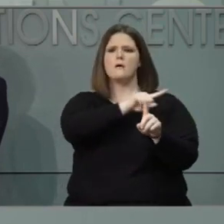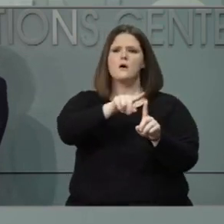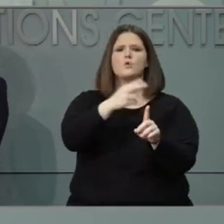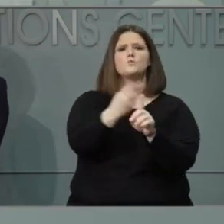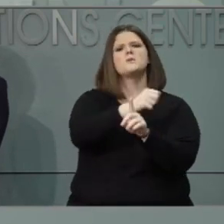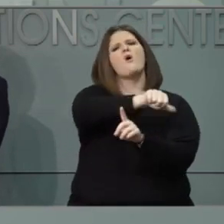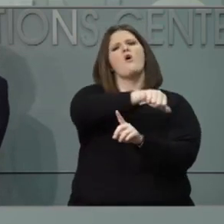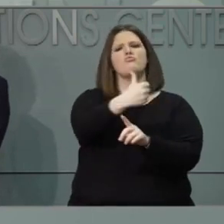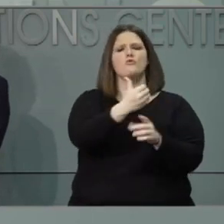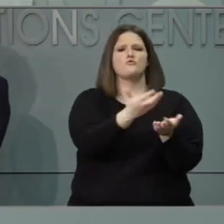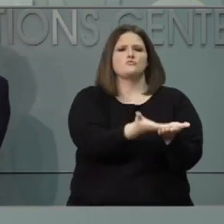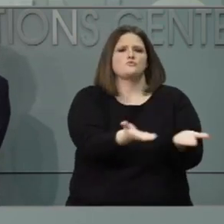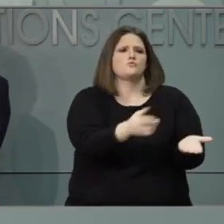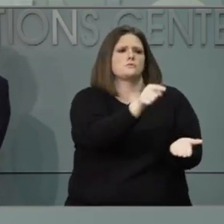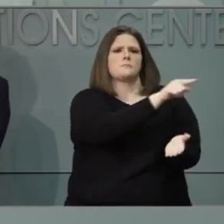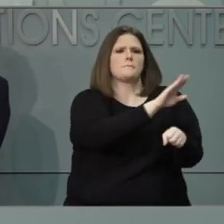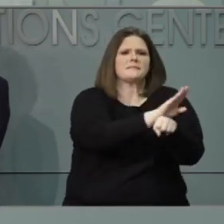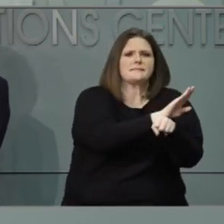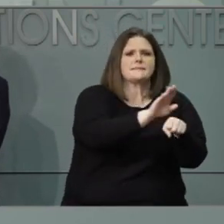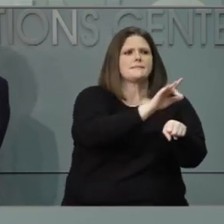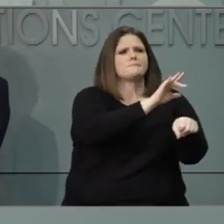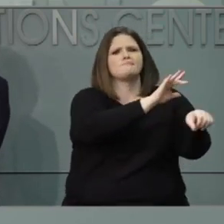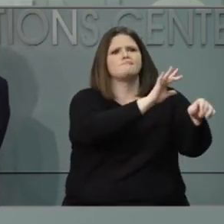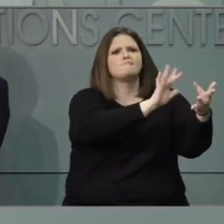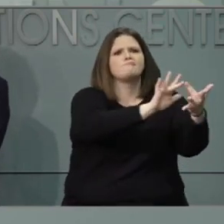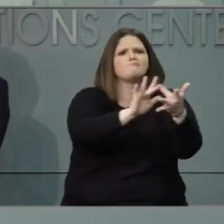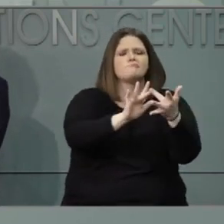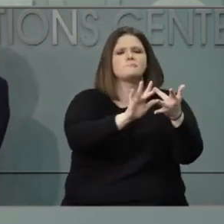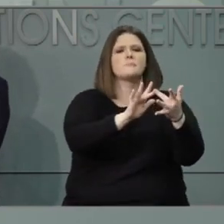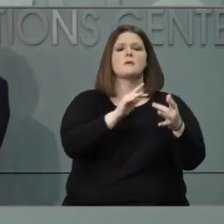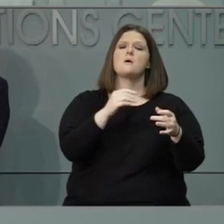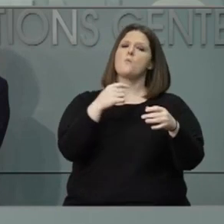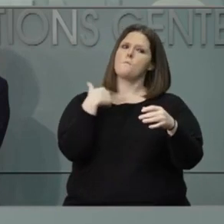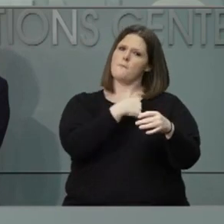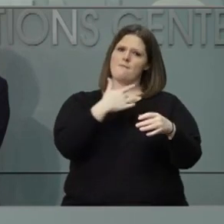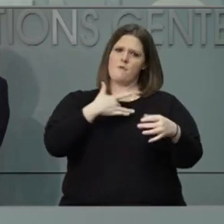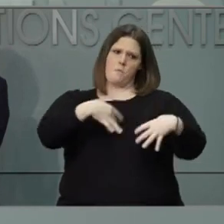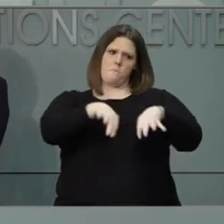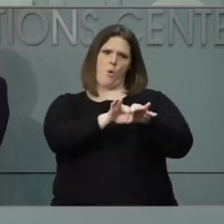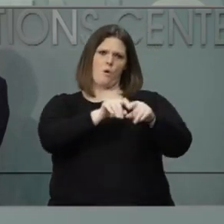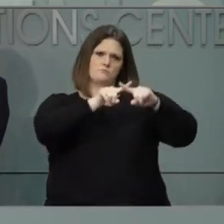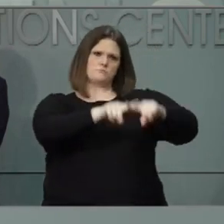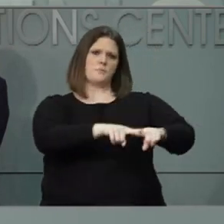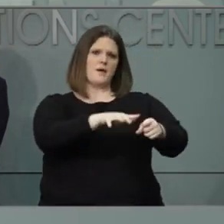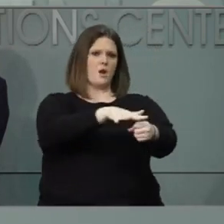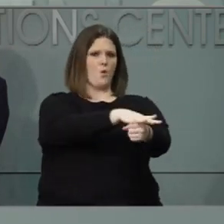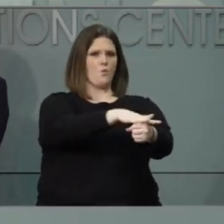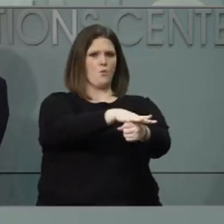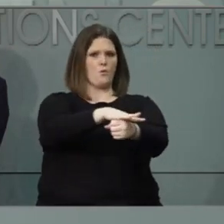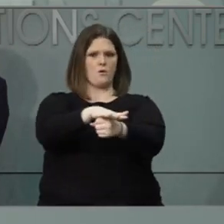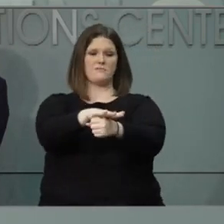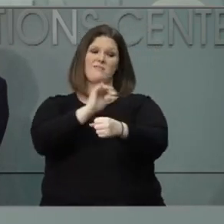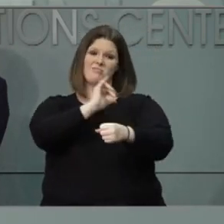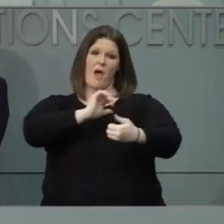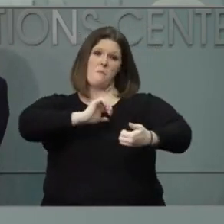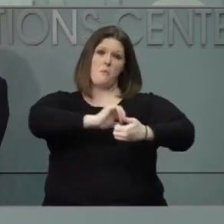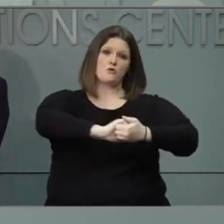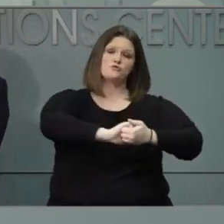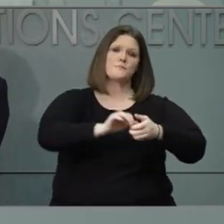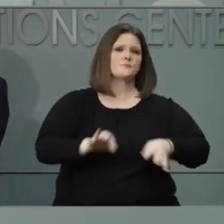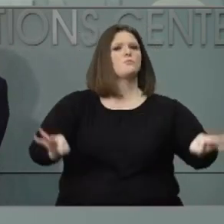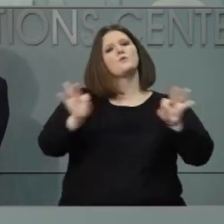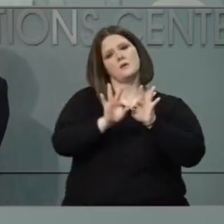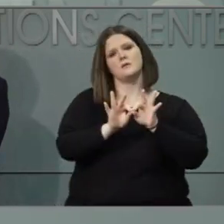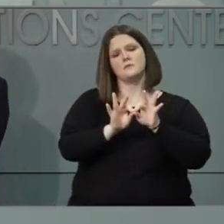partner with them. But we want to make sure that we are maintaining that local connection because, again, it is such a critical partnership that we have with them.